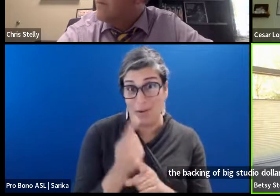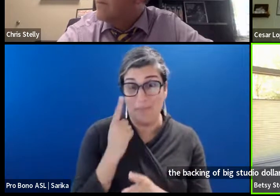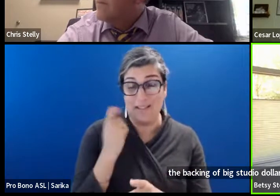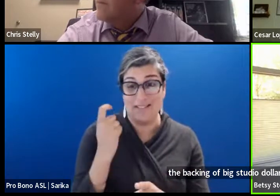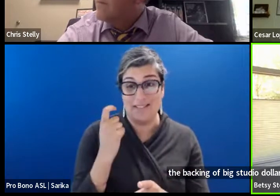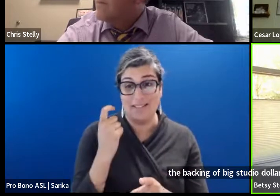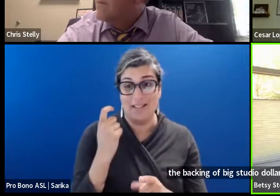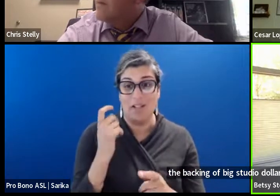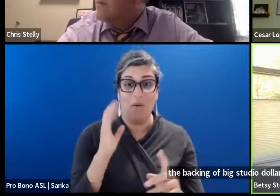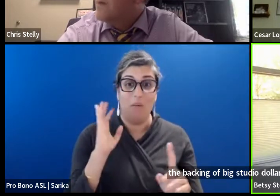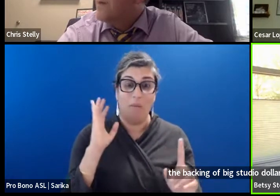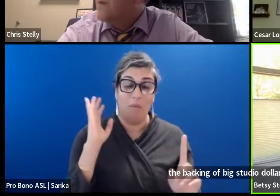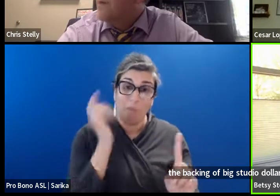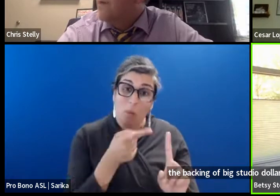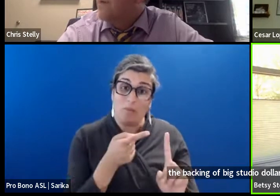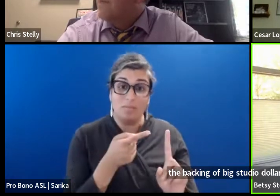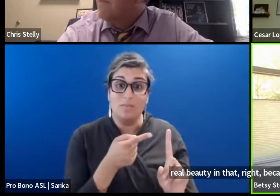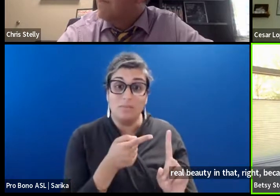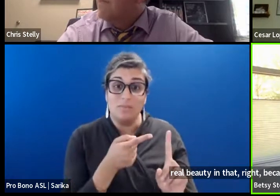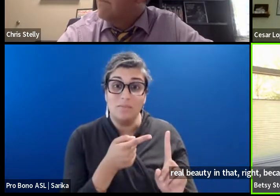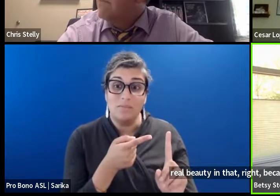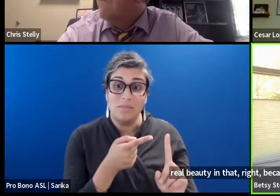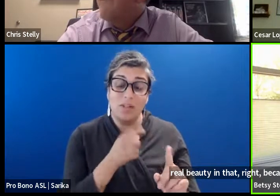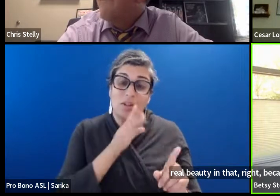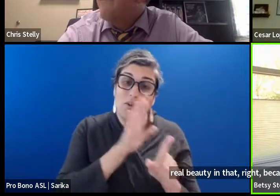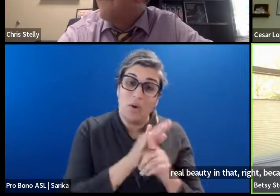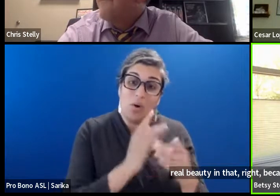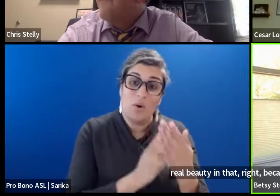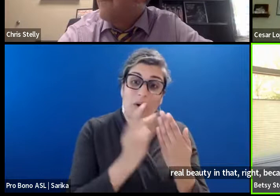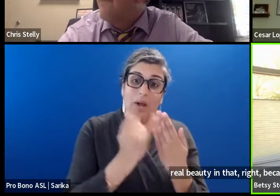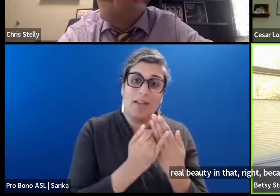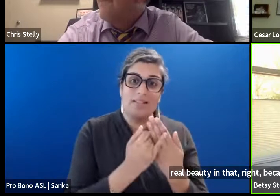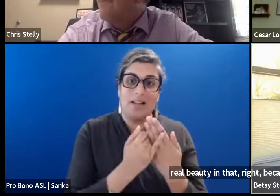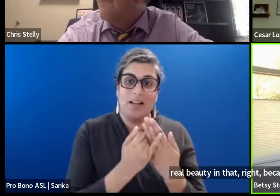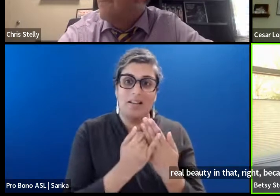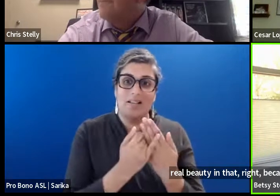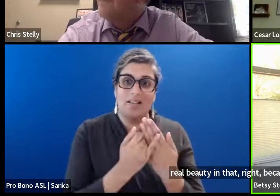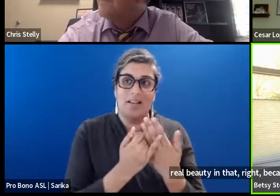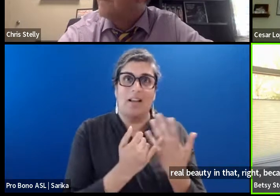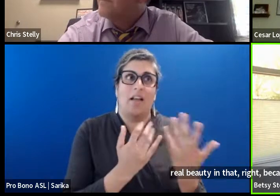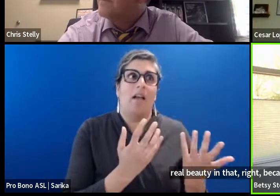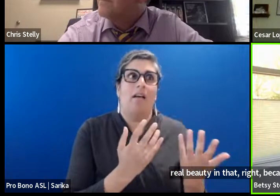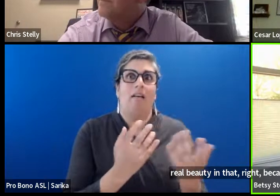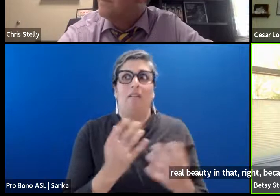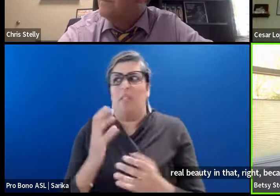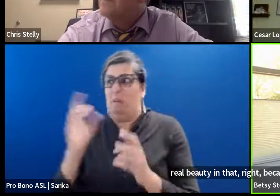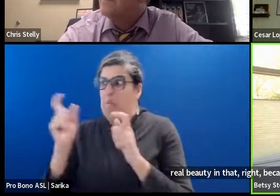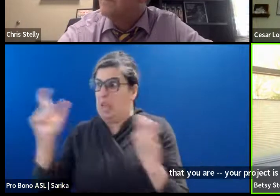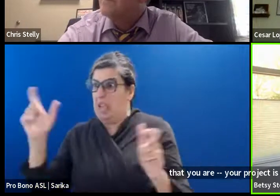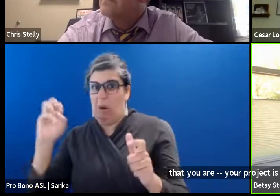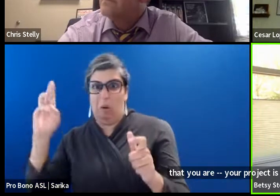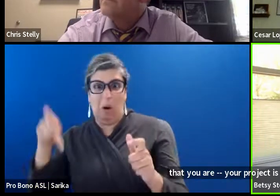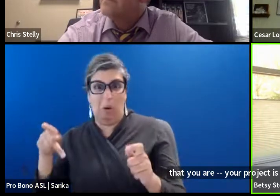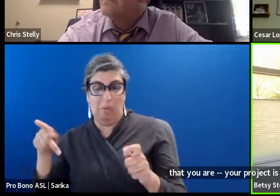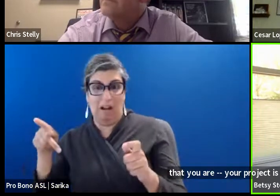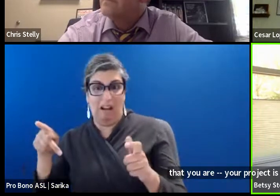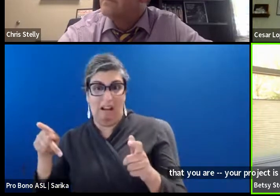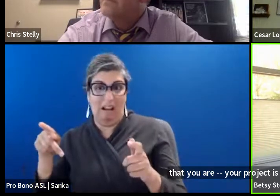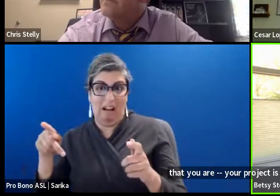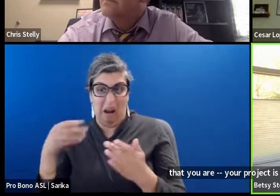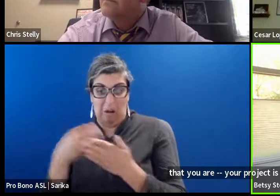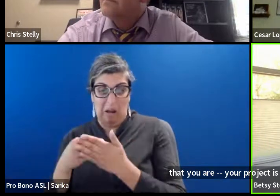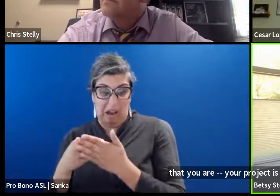is that you are, your project is not controlled by a huge corporate entity who is only thinking